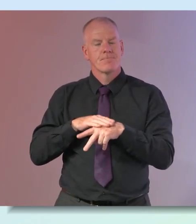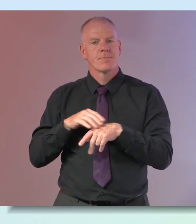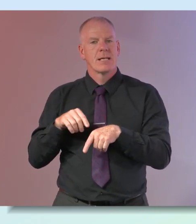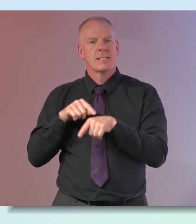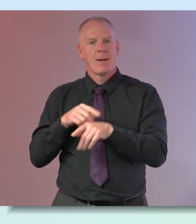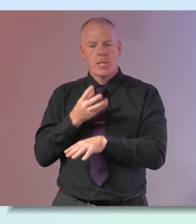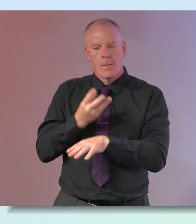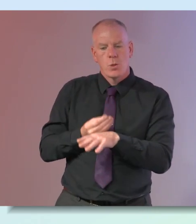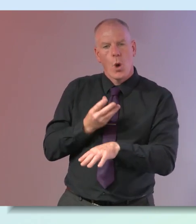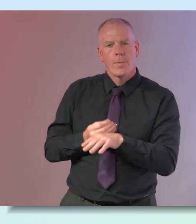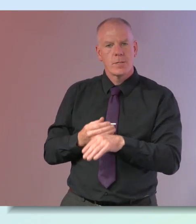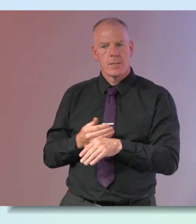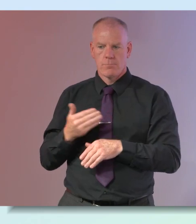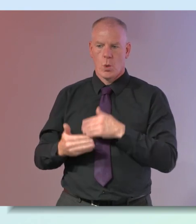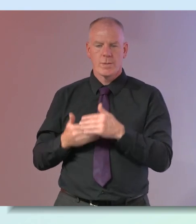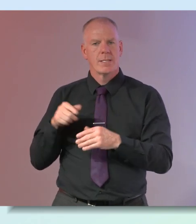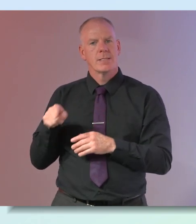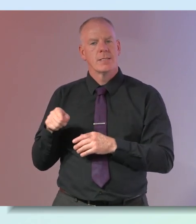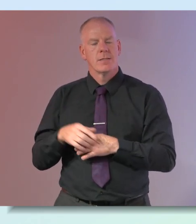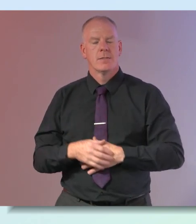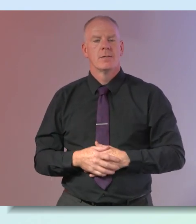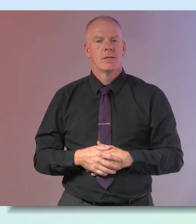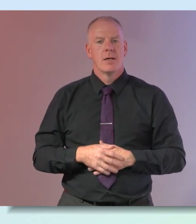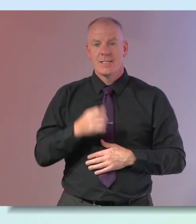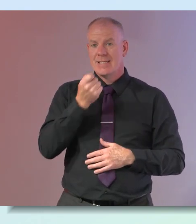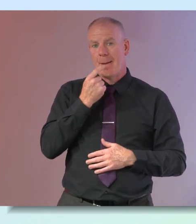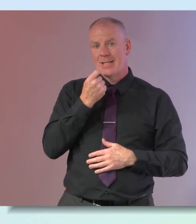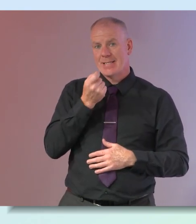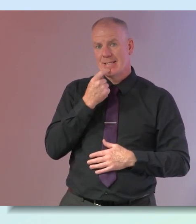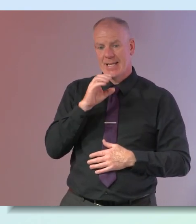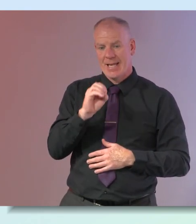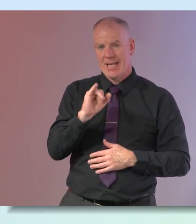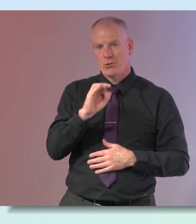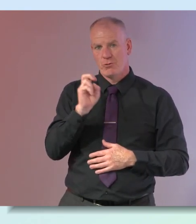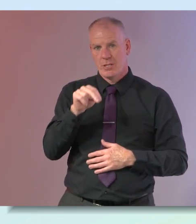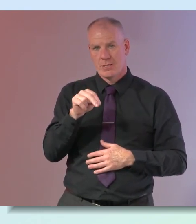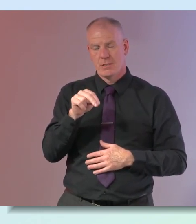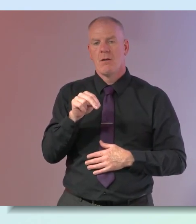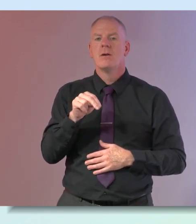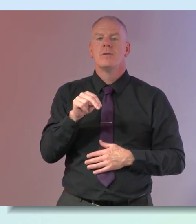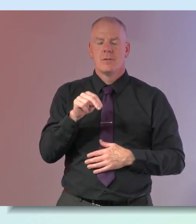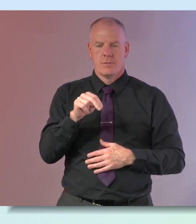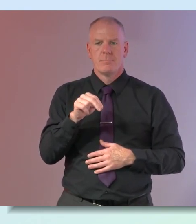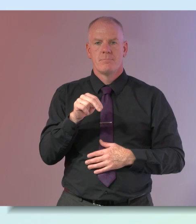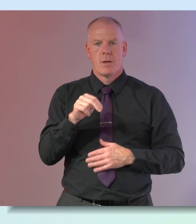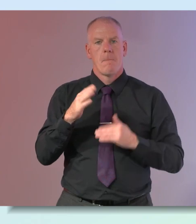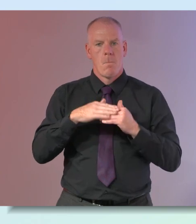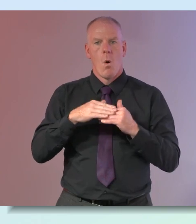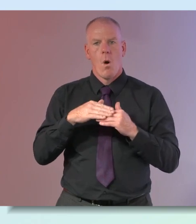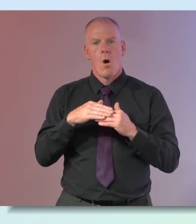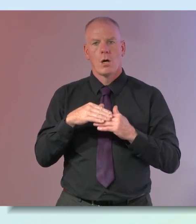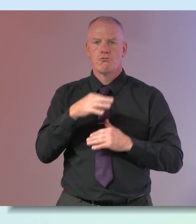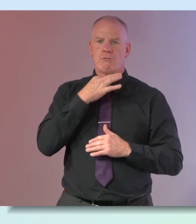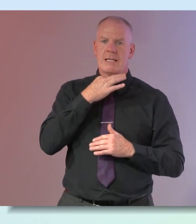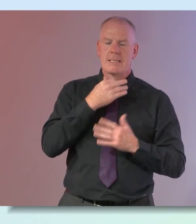absorption and metabolism of that product so when you take a tablet-based estrogen you've automatically increased your risk of a blood clot